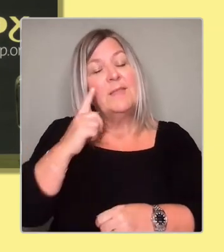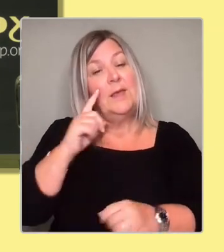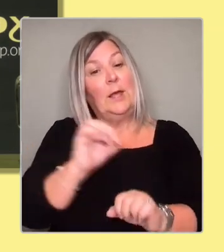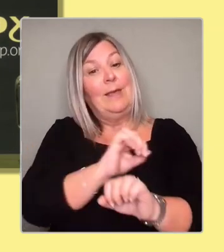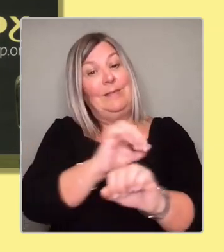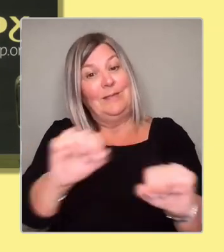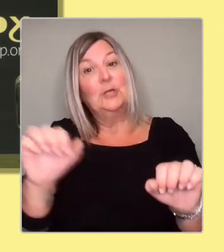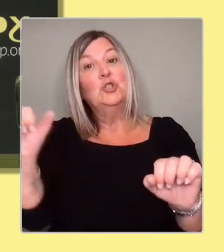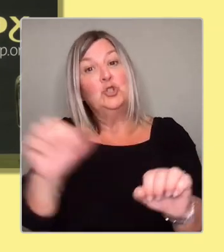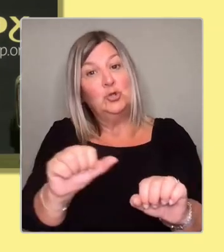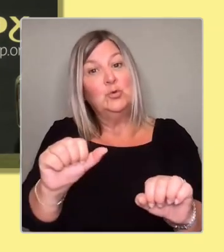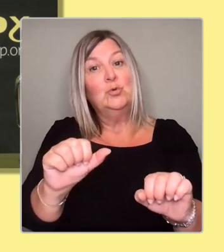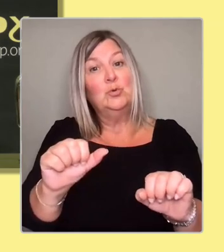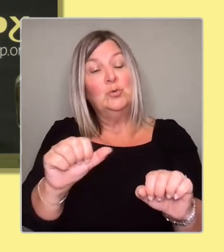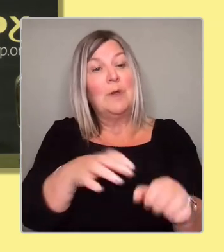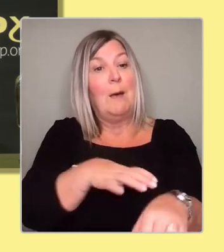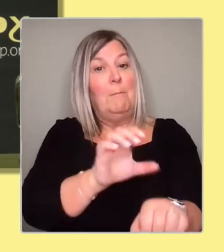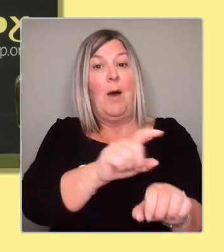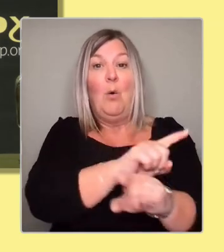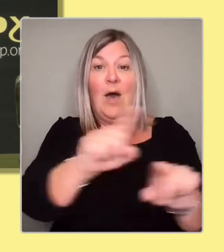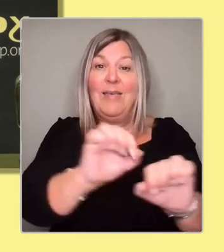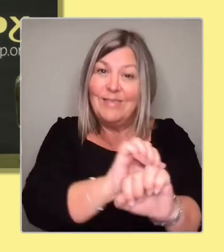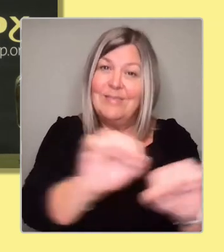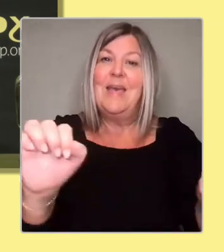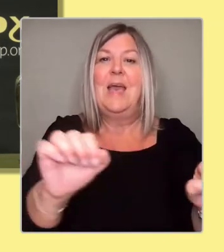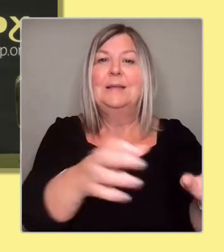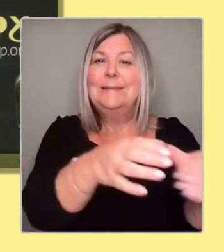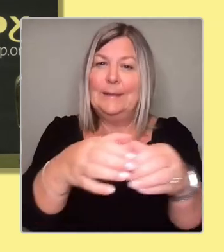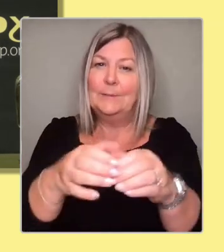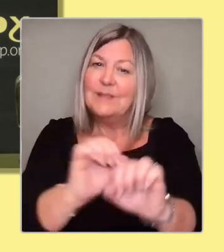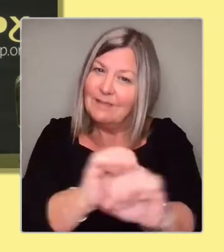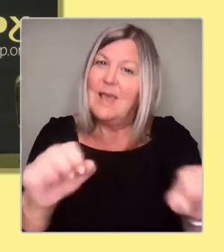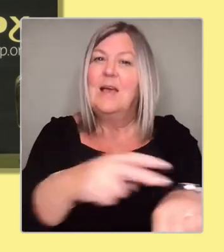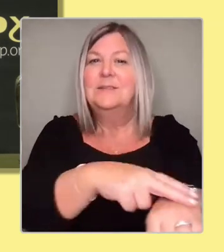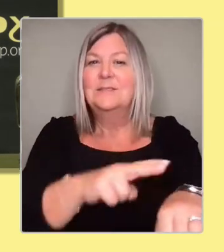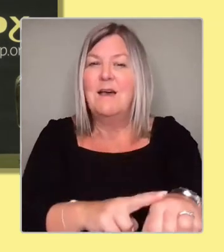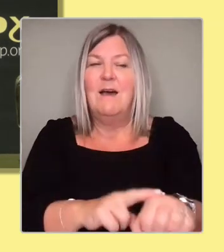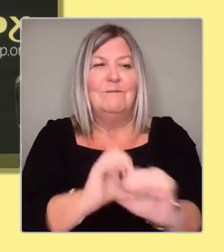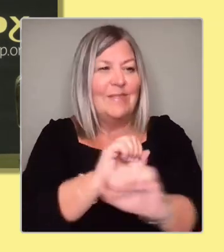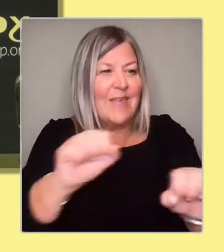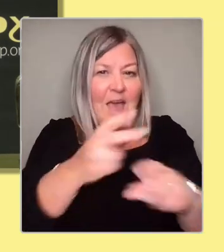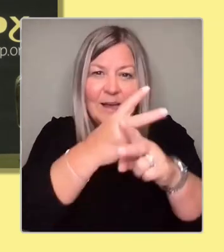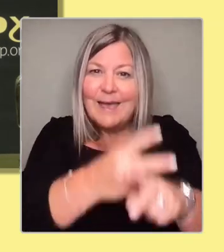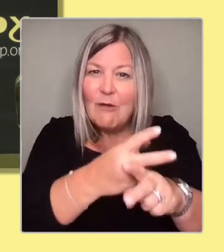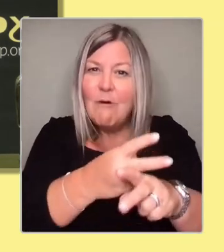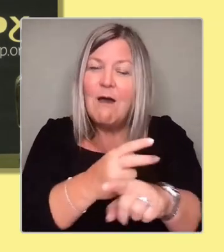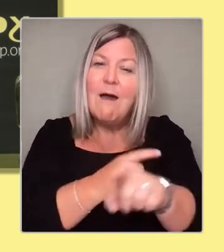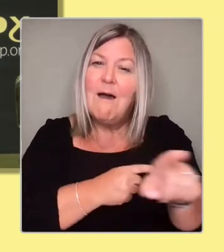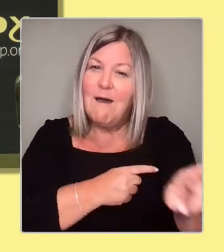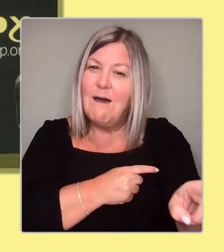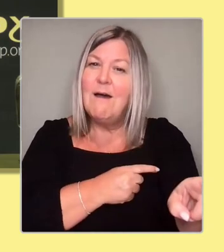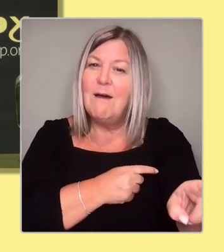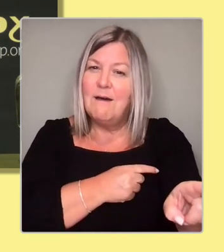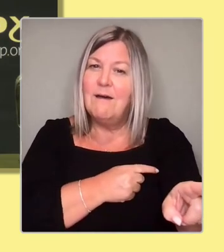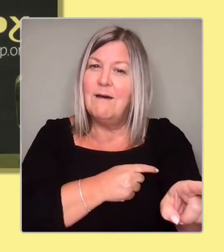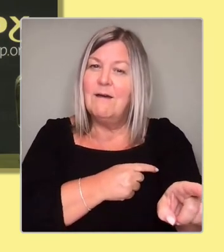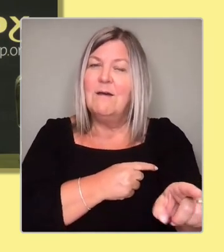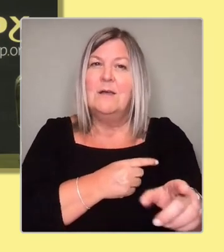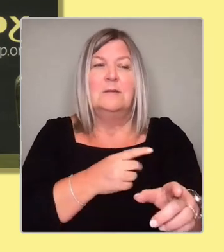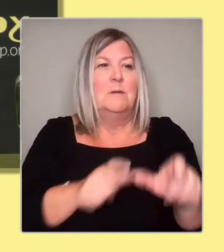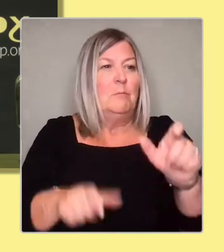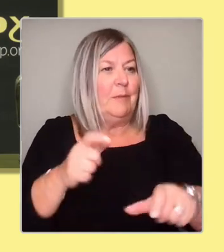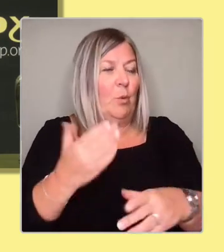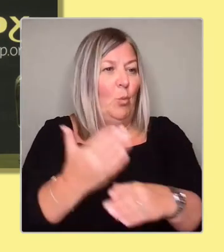the front line, to empower our carers, to empower those who are working on the roads, to empower those who are working